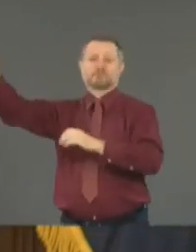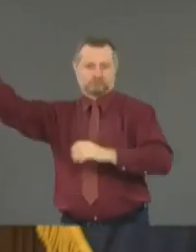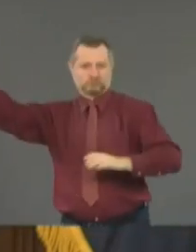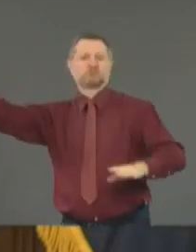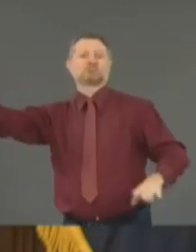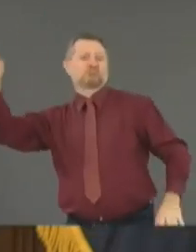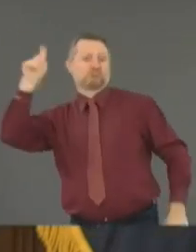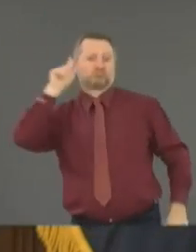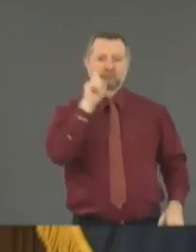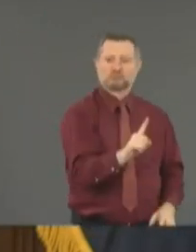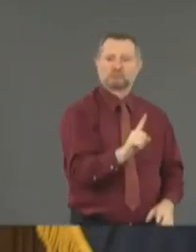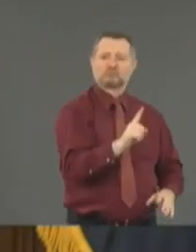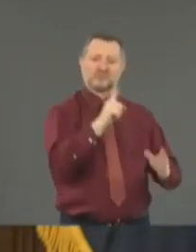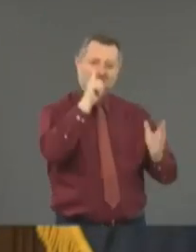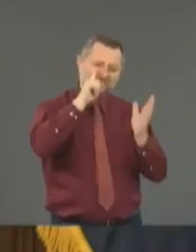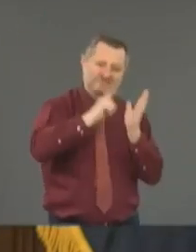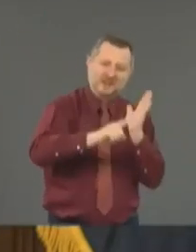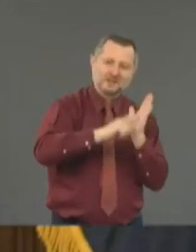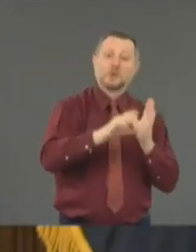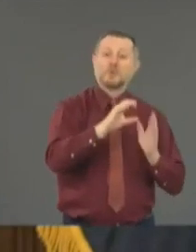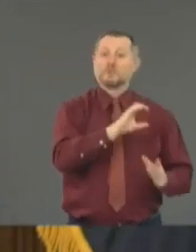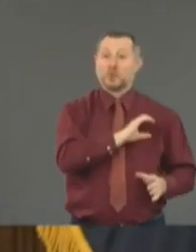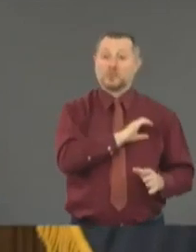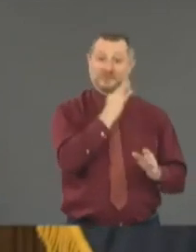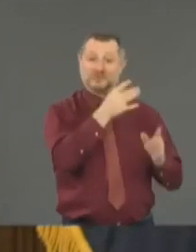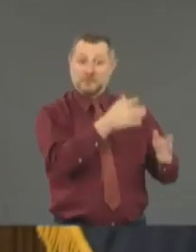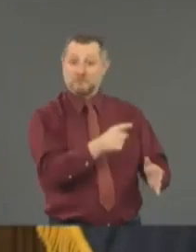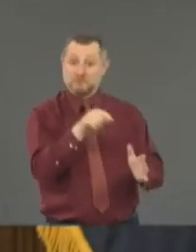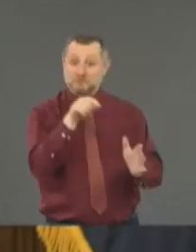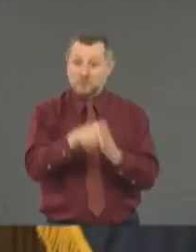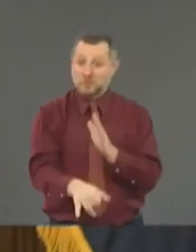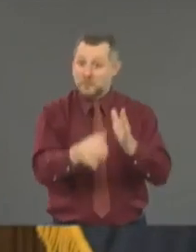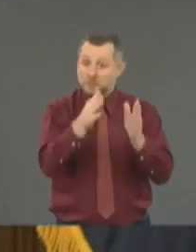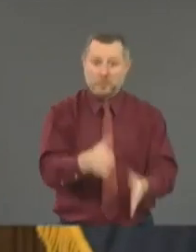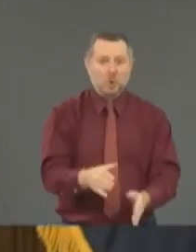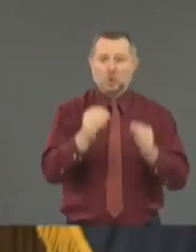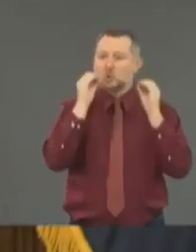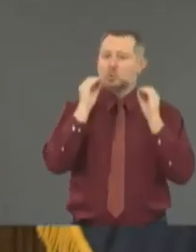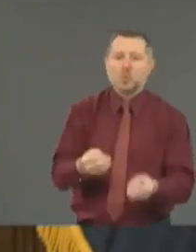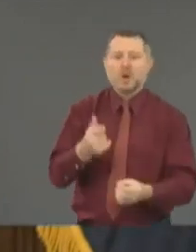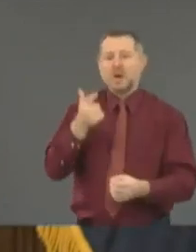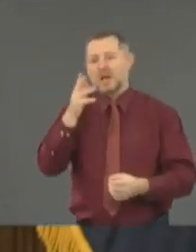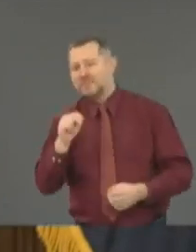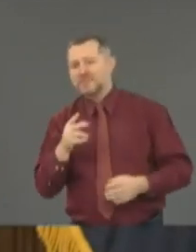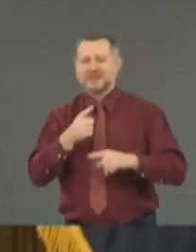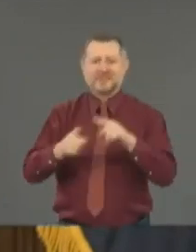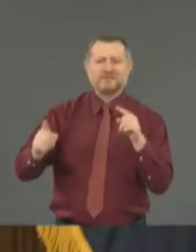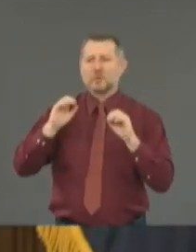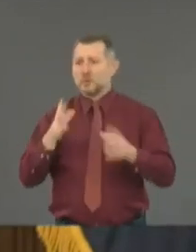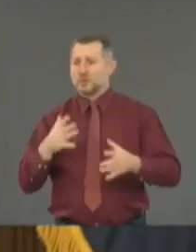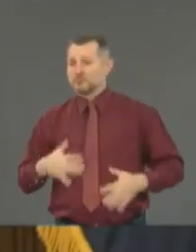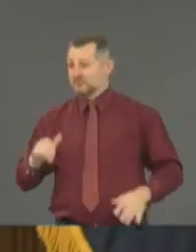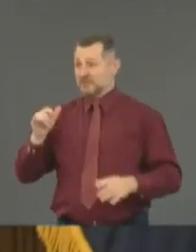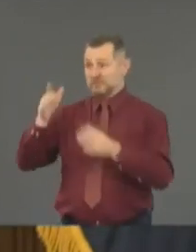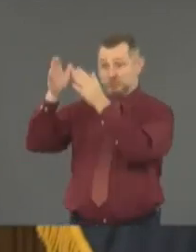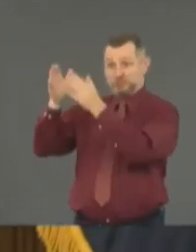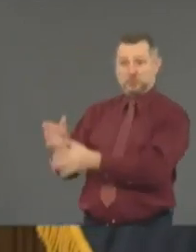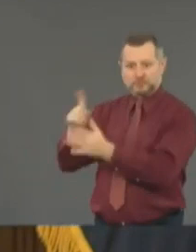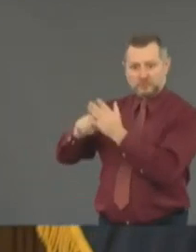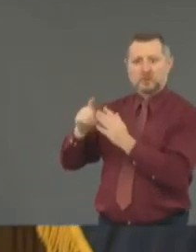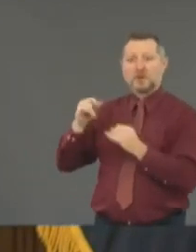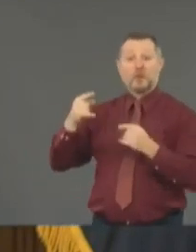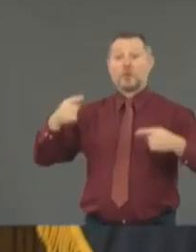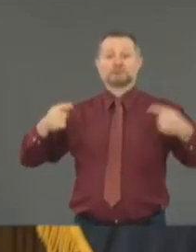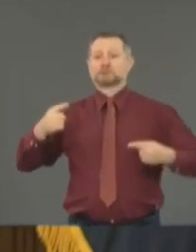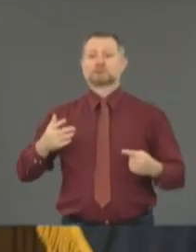situation where a police officer kills an unarmed person. It was very controversial. I couldn't get the law passed.